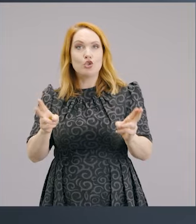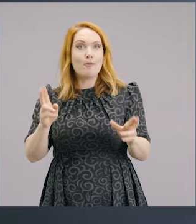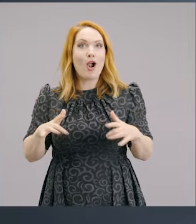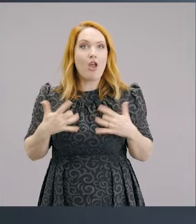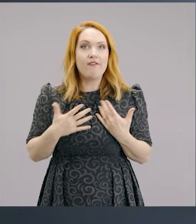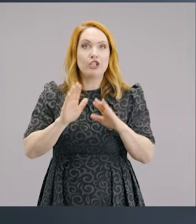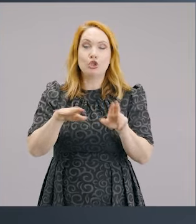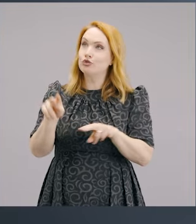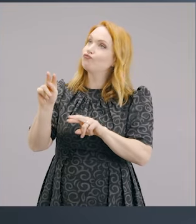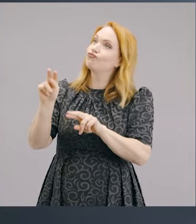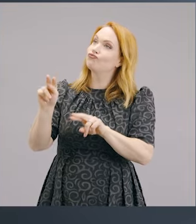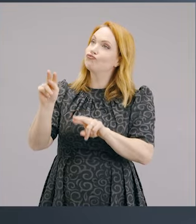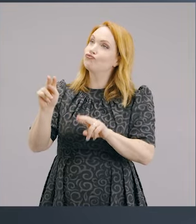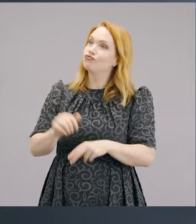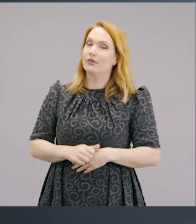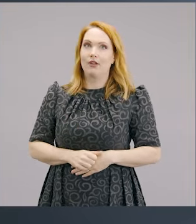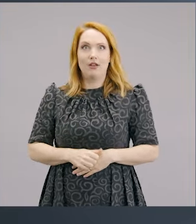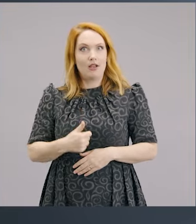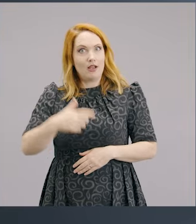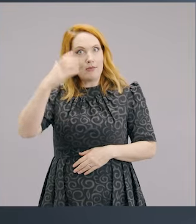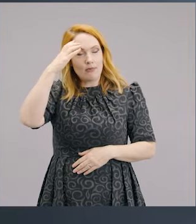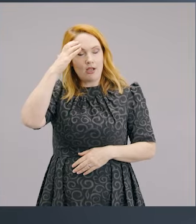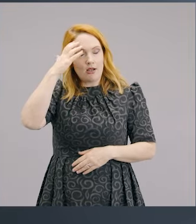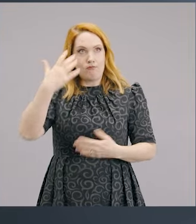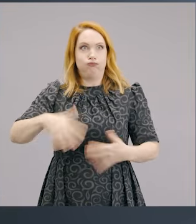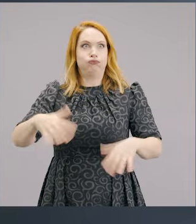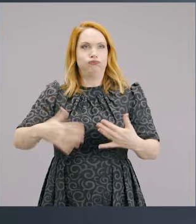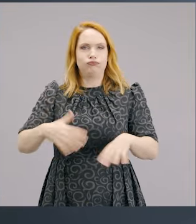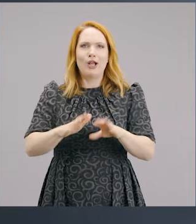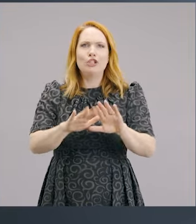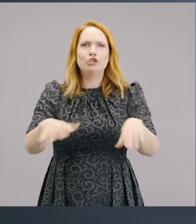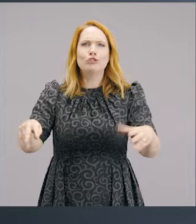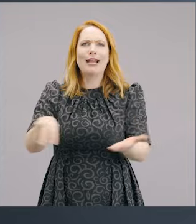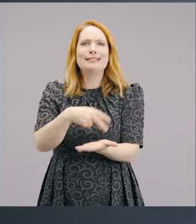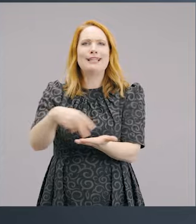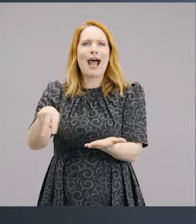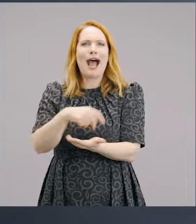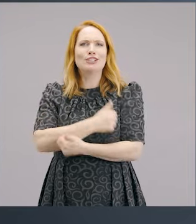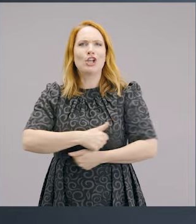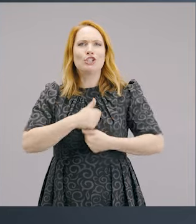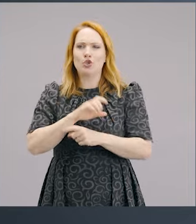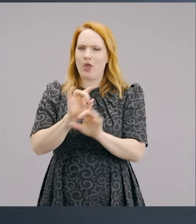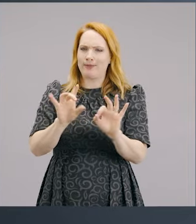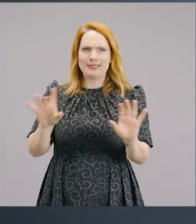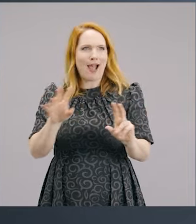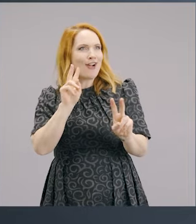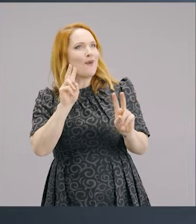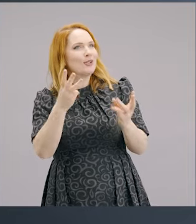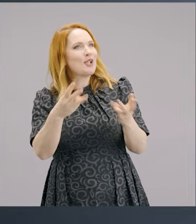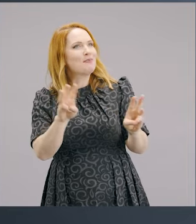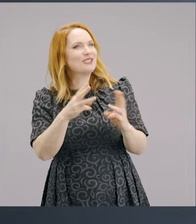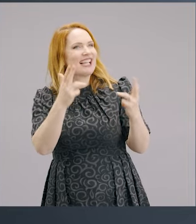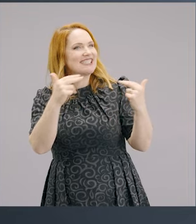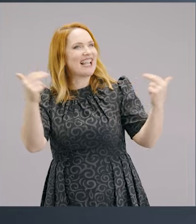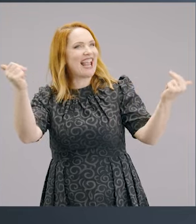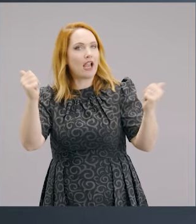used to it. The children must have got used to it. You know, I can't, it sort of boggles my brain. You know, we have the kids here dancing and, you know, enjoying themselves with